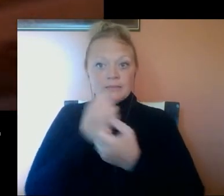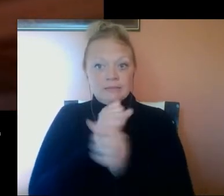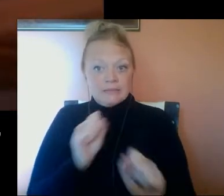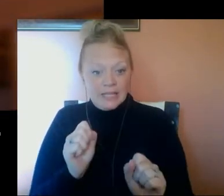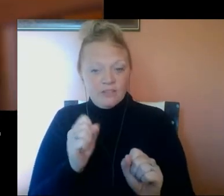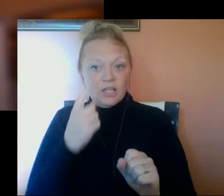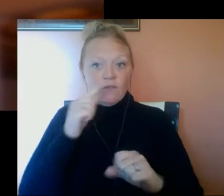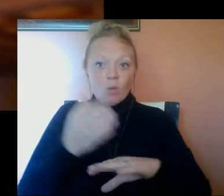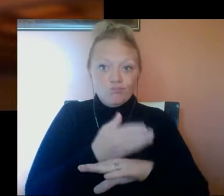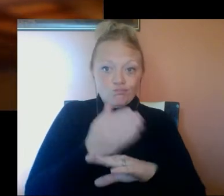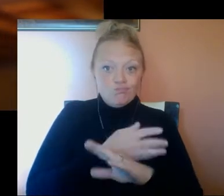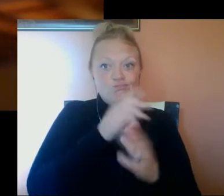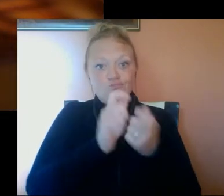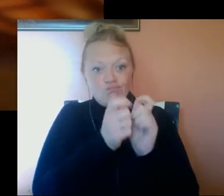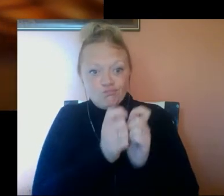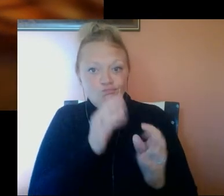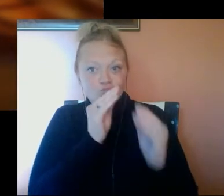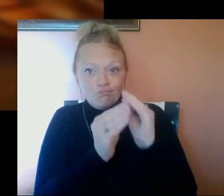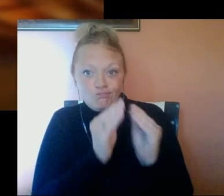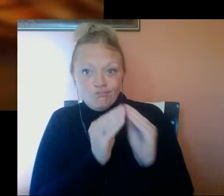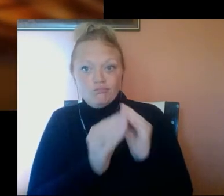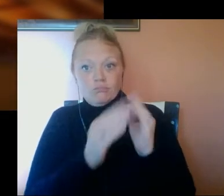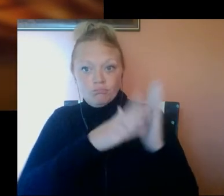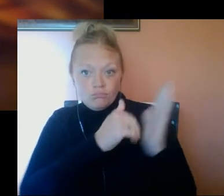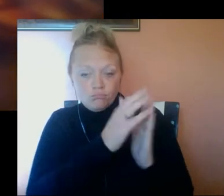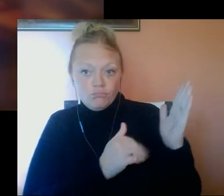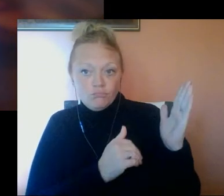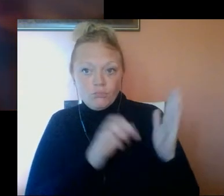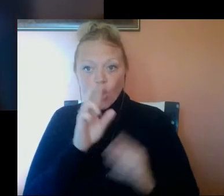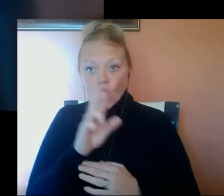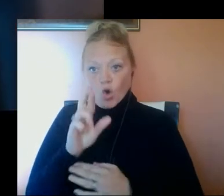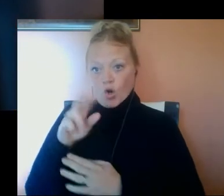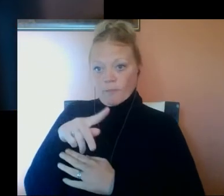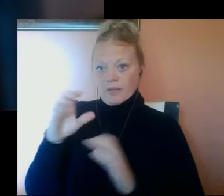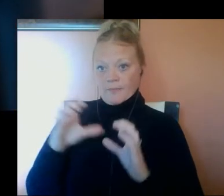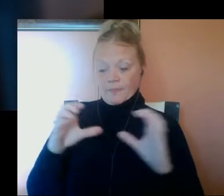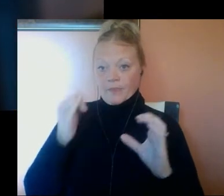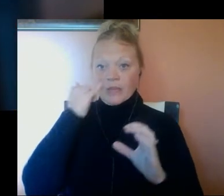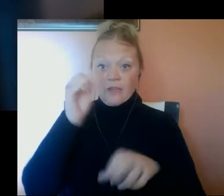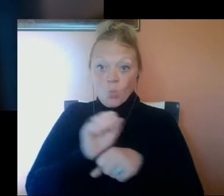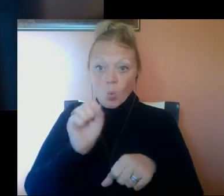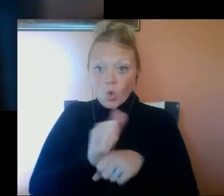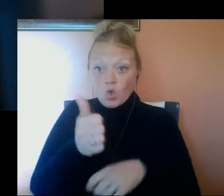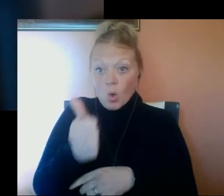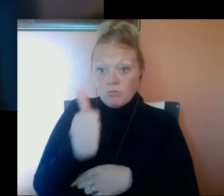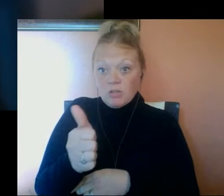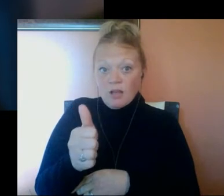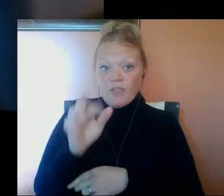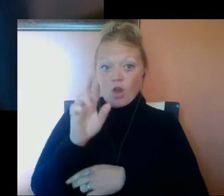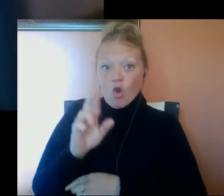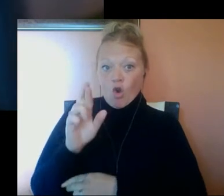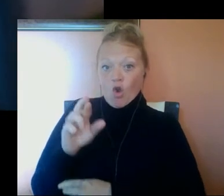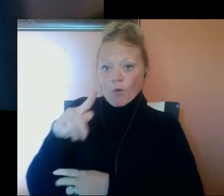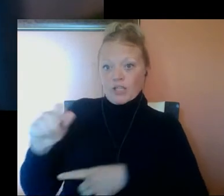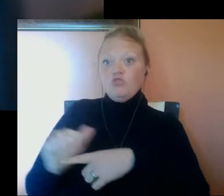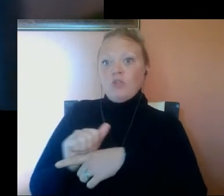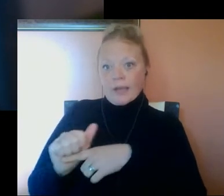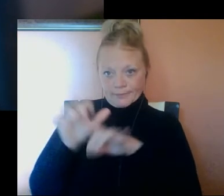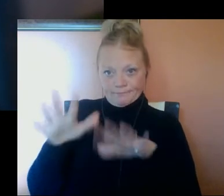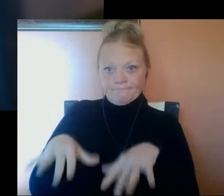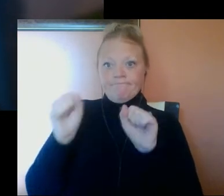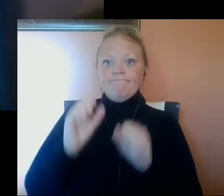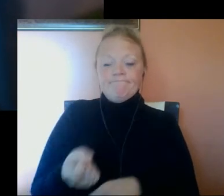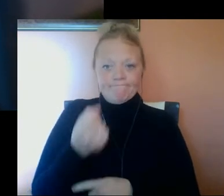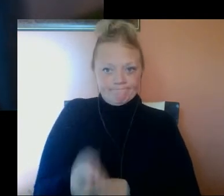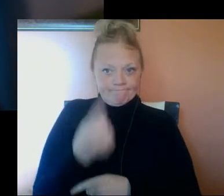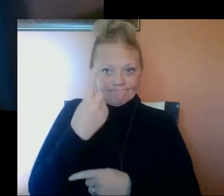renovation, repair and painting, or RRP certificate. If you are doing the work yourself, take the RRP training to